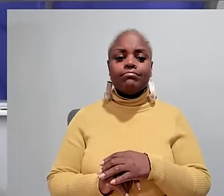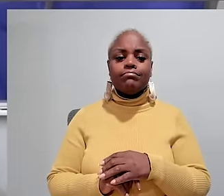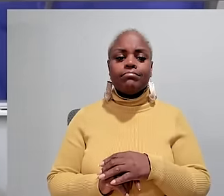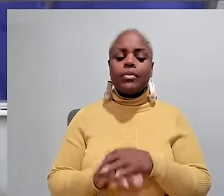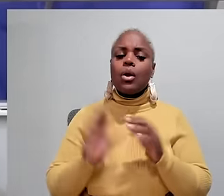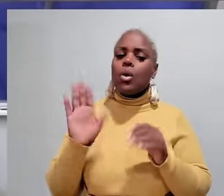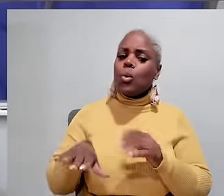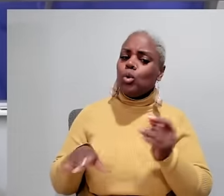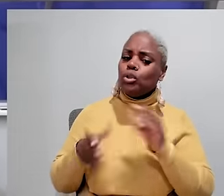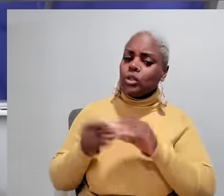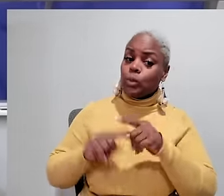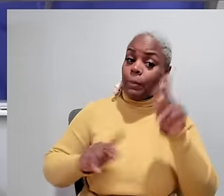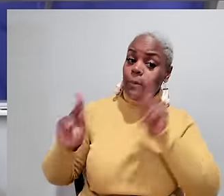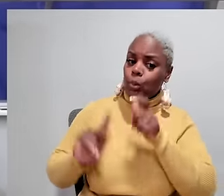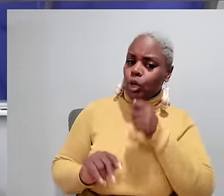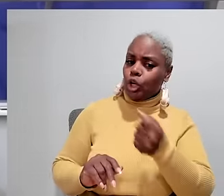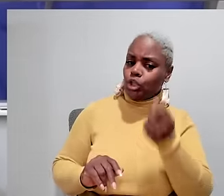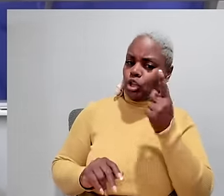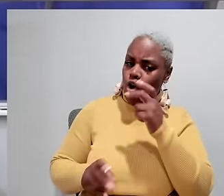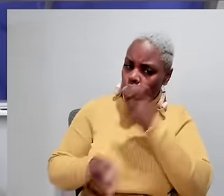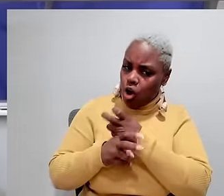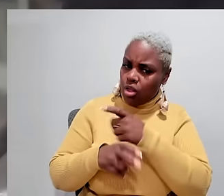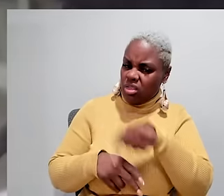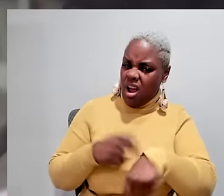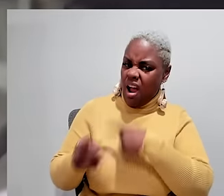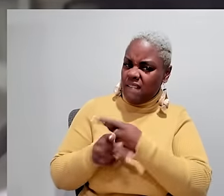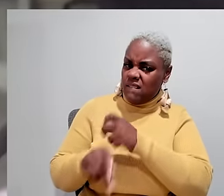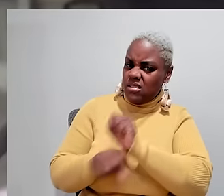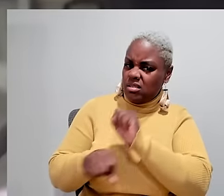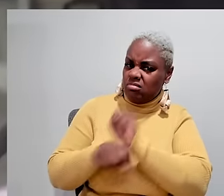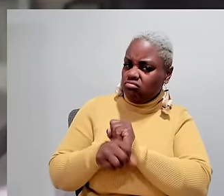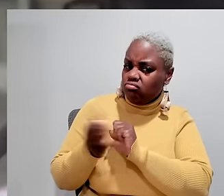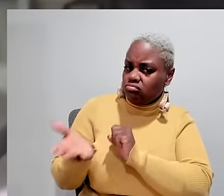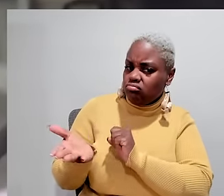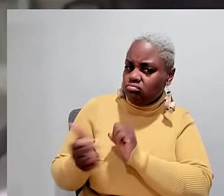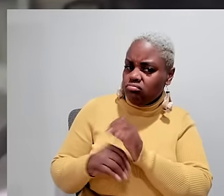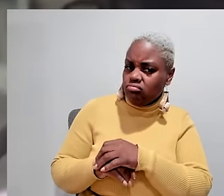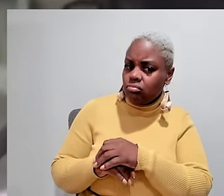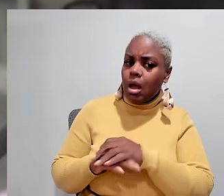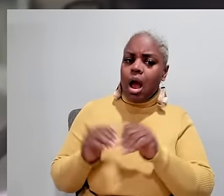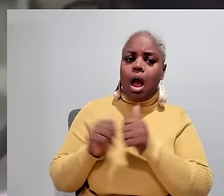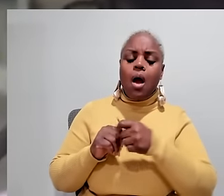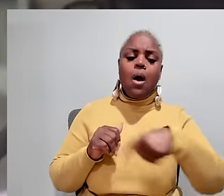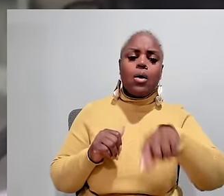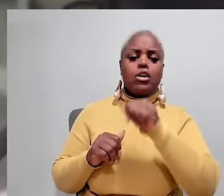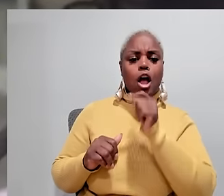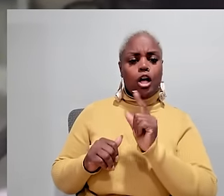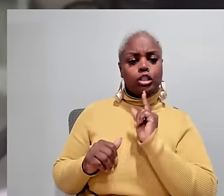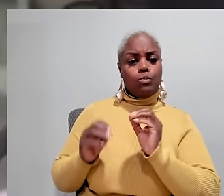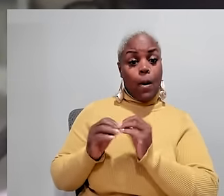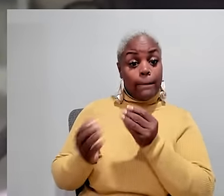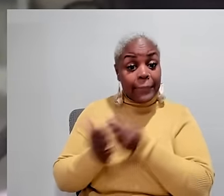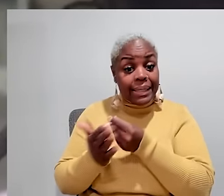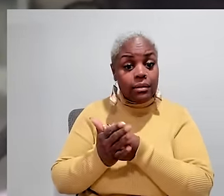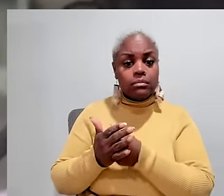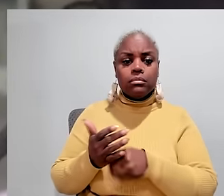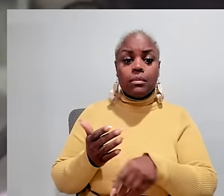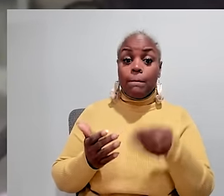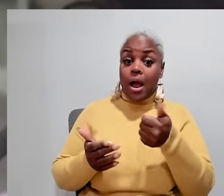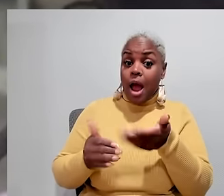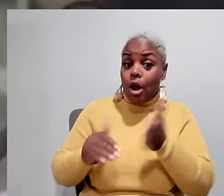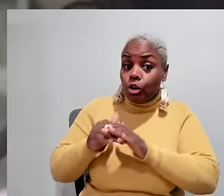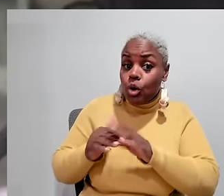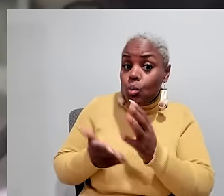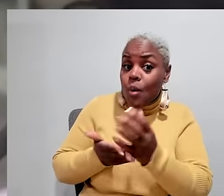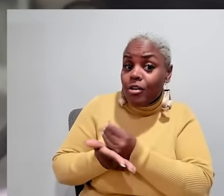always feel that respect for her work China what would you say to people who don't understand how hard this work